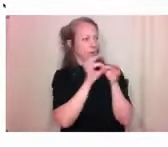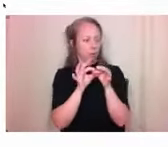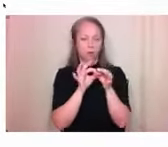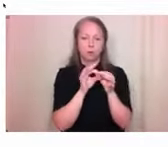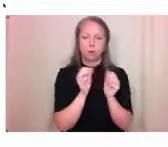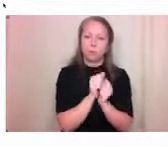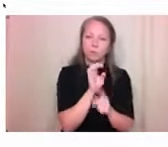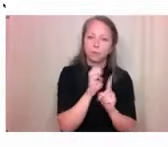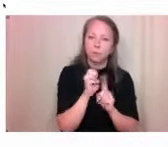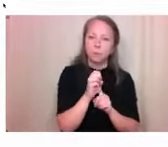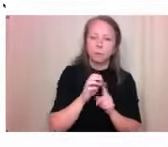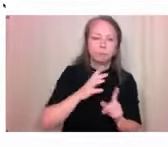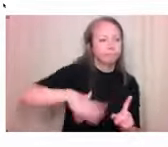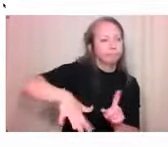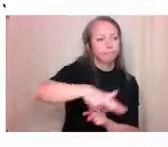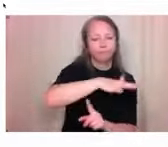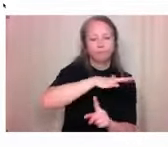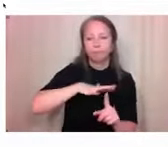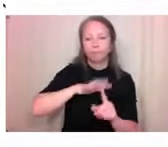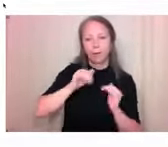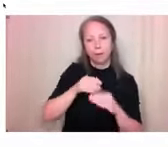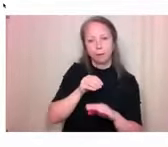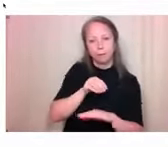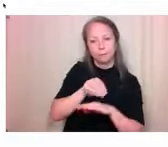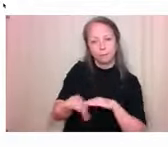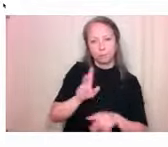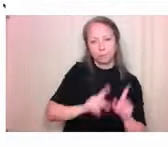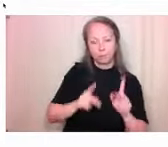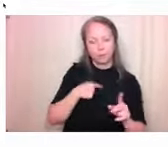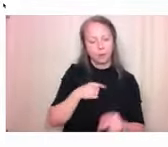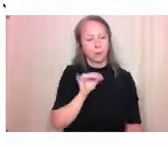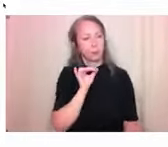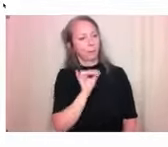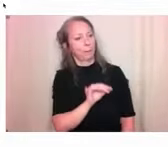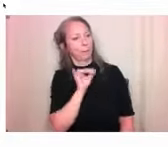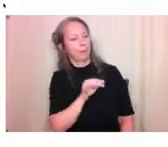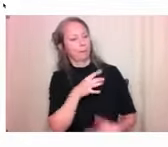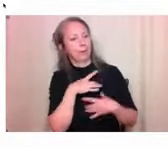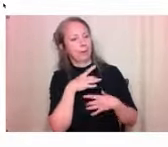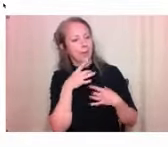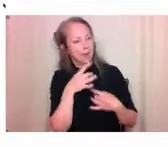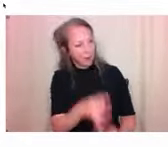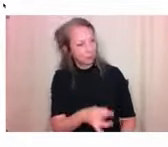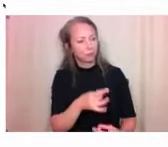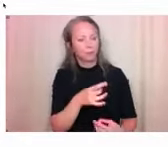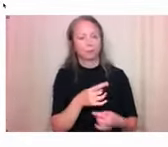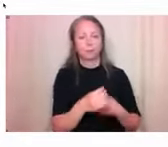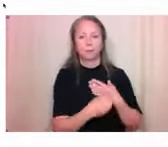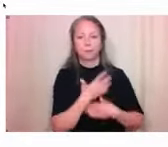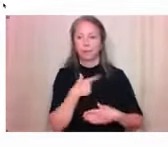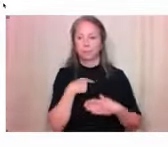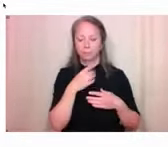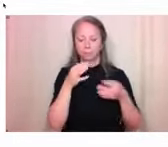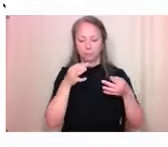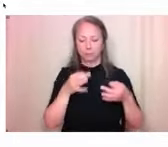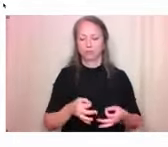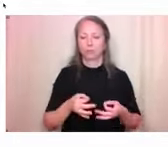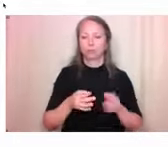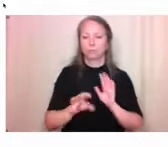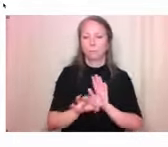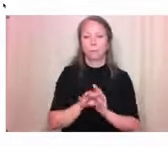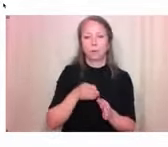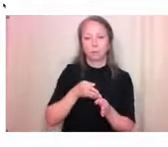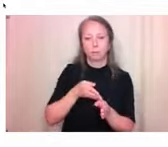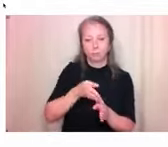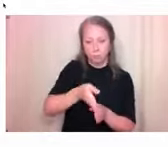got me looking at planning as a career path. And I just, I strongly believe